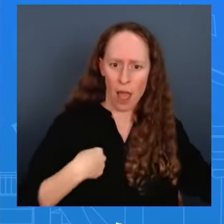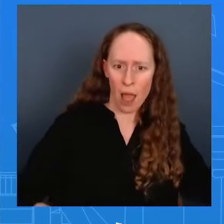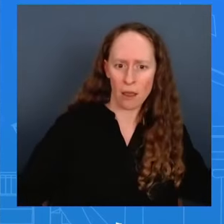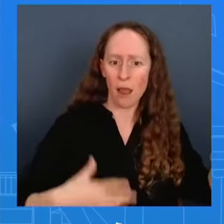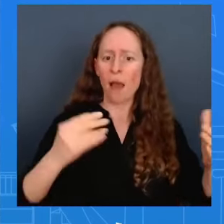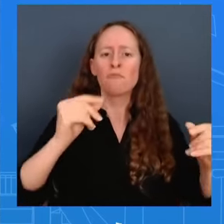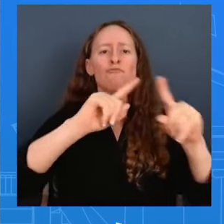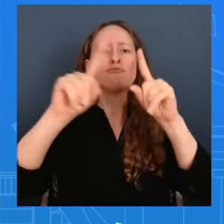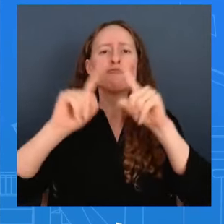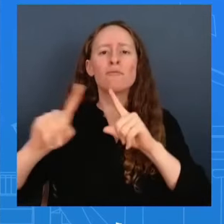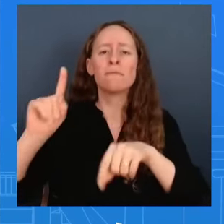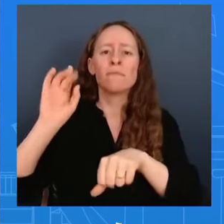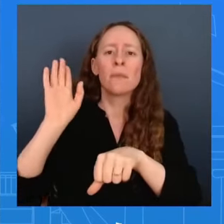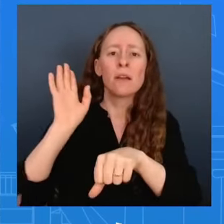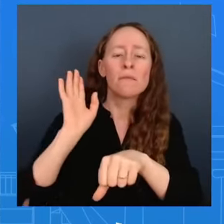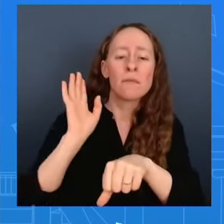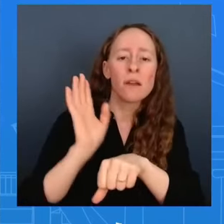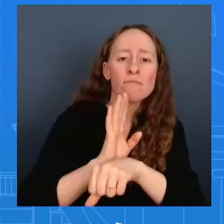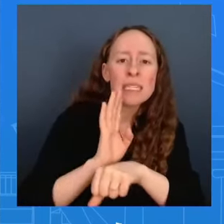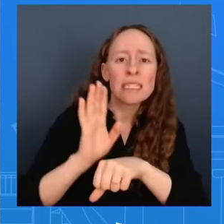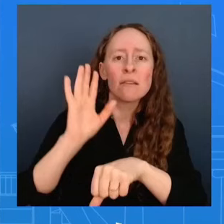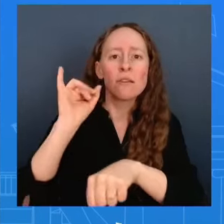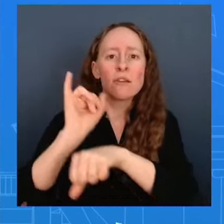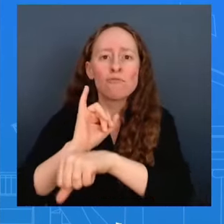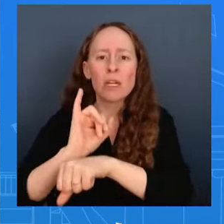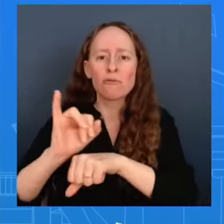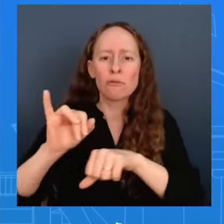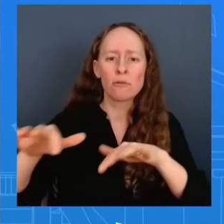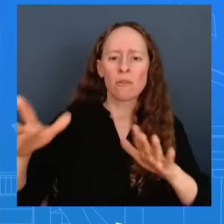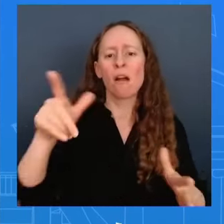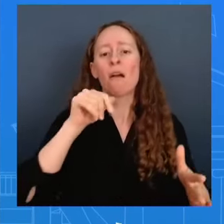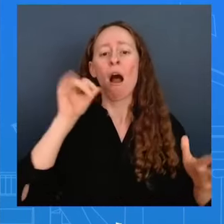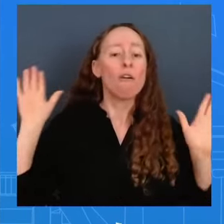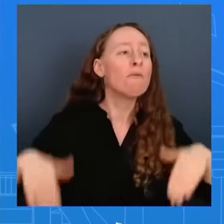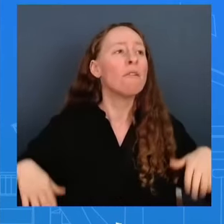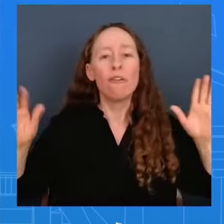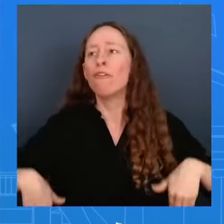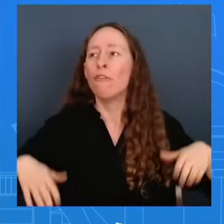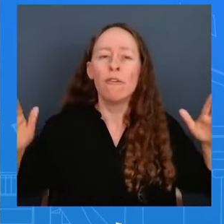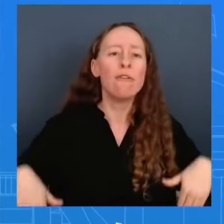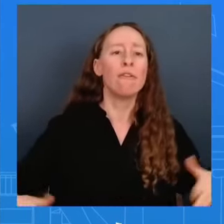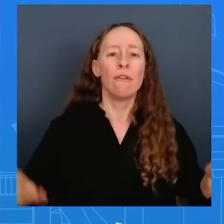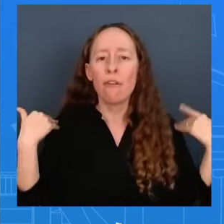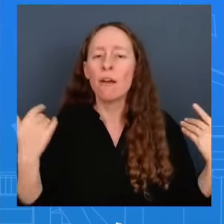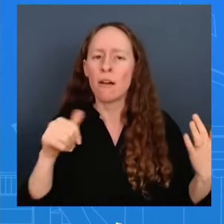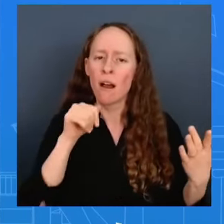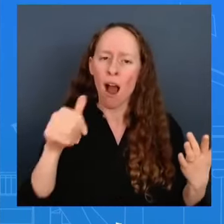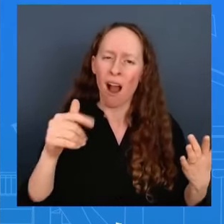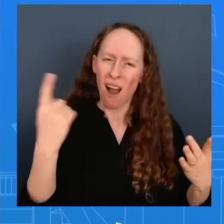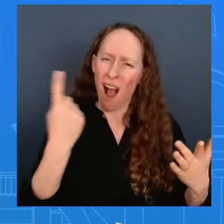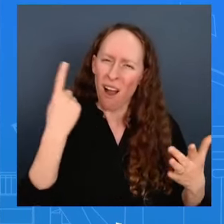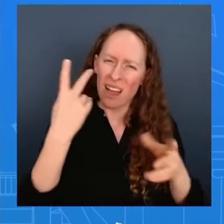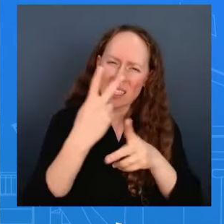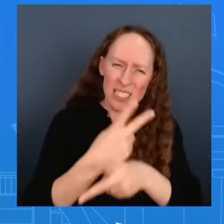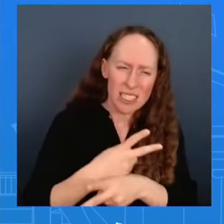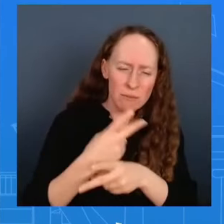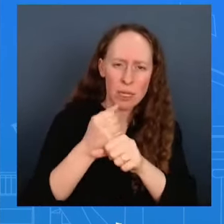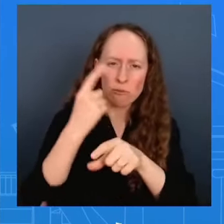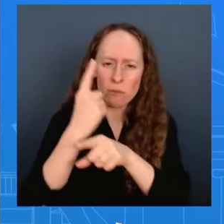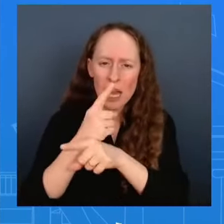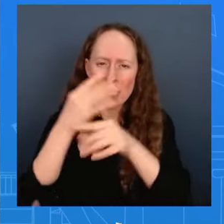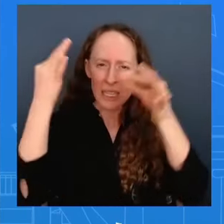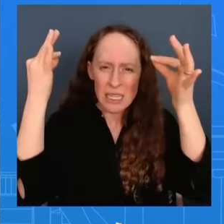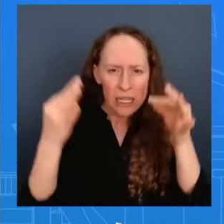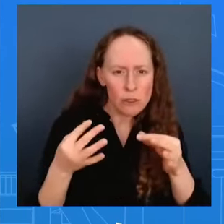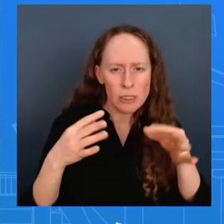with discipline that's what takes so long is the design and the architecture of the tariff defense system